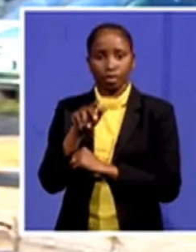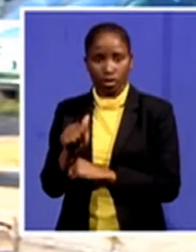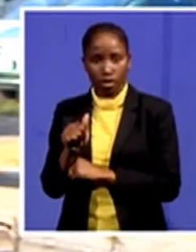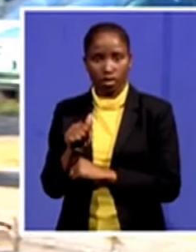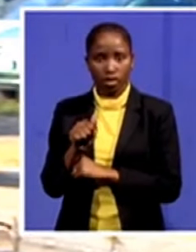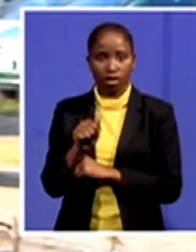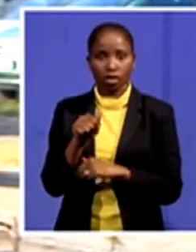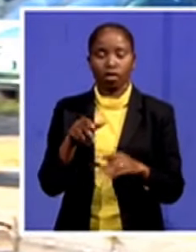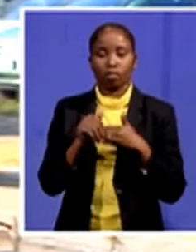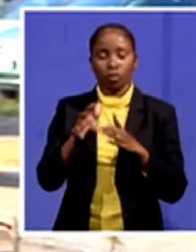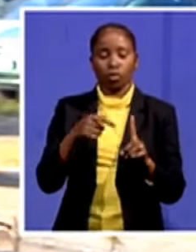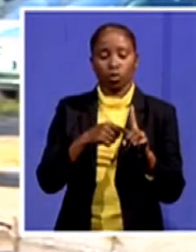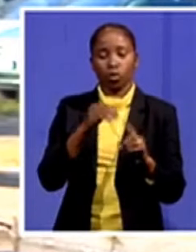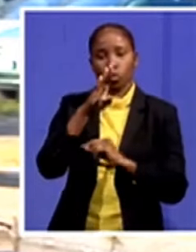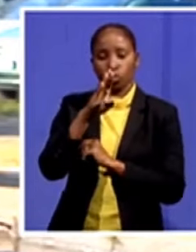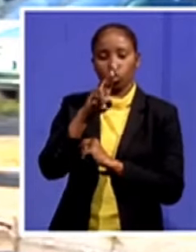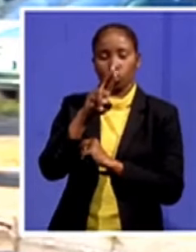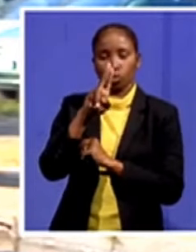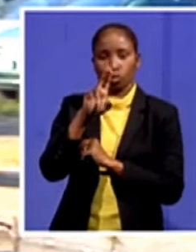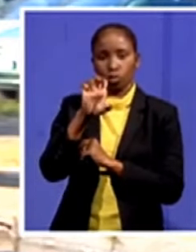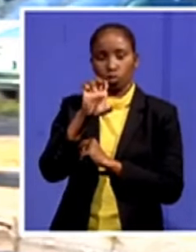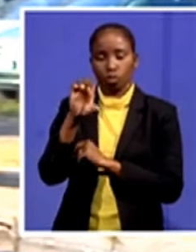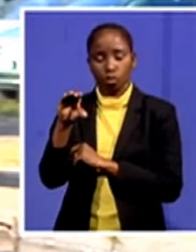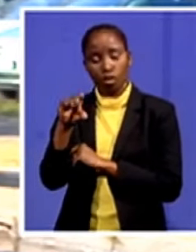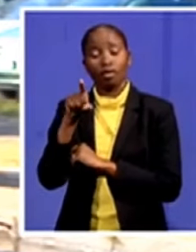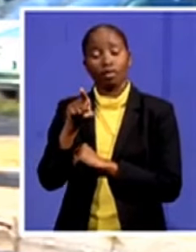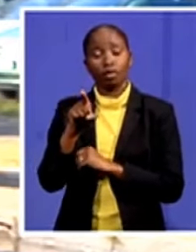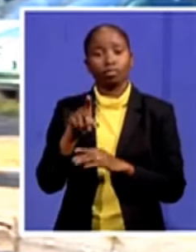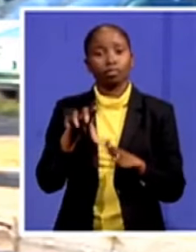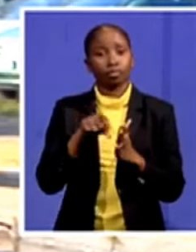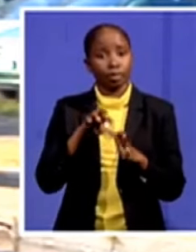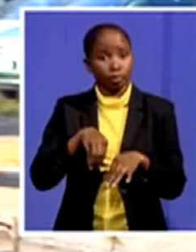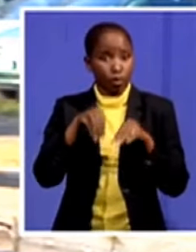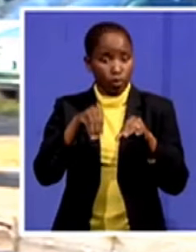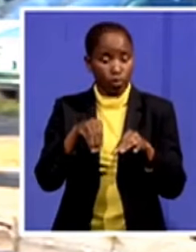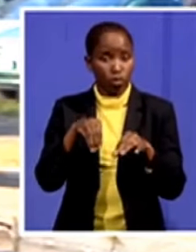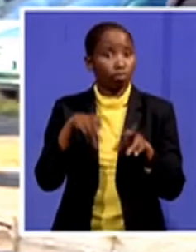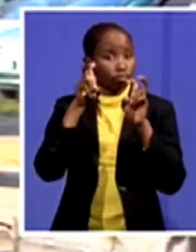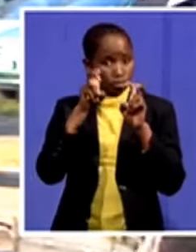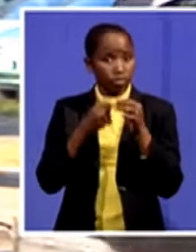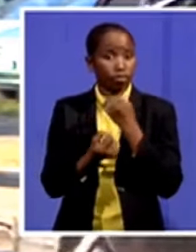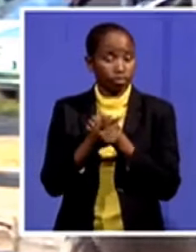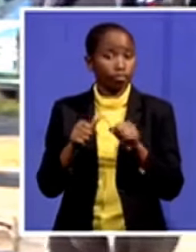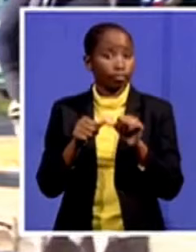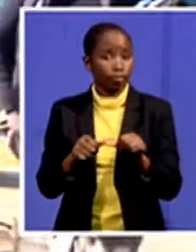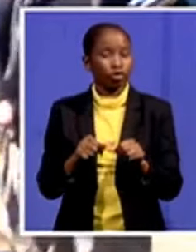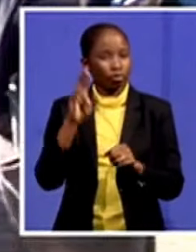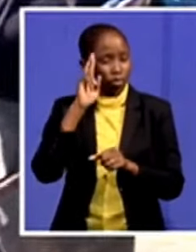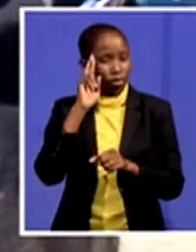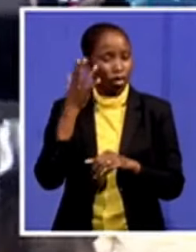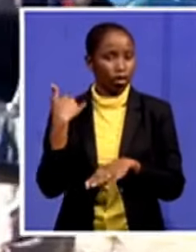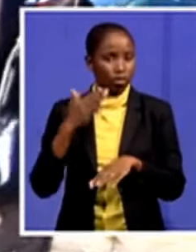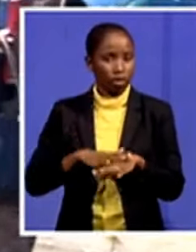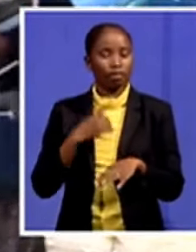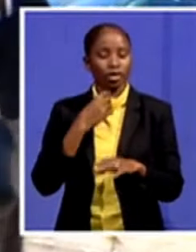postponed as investigations continue so remember during the last appearance he was granted a three thousand rand bail here